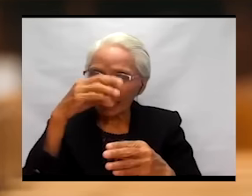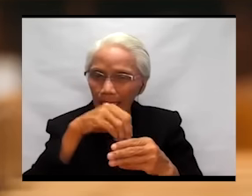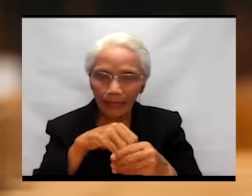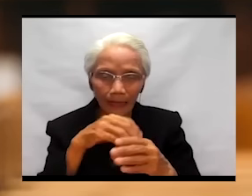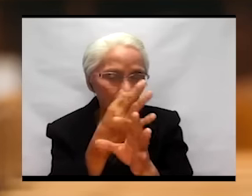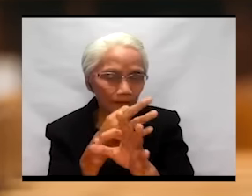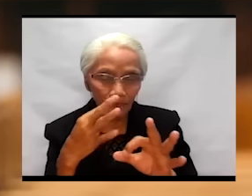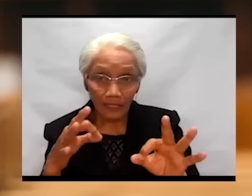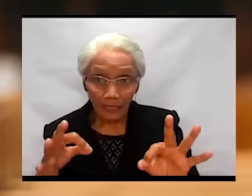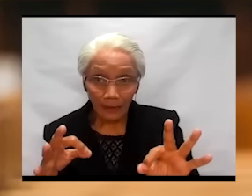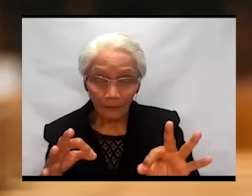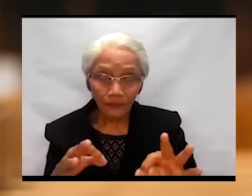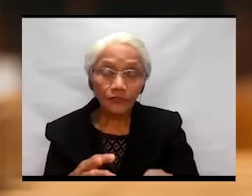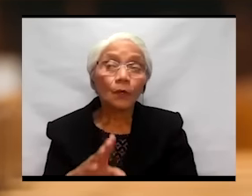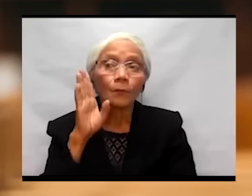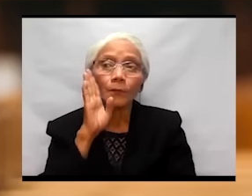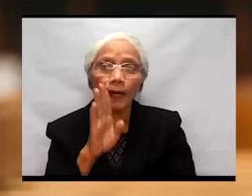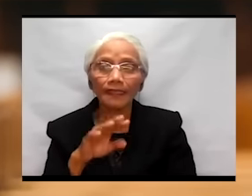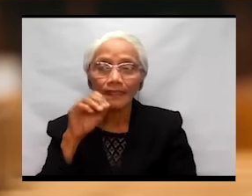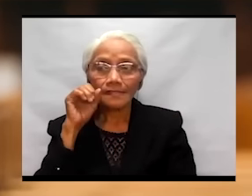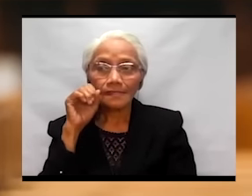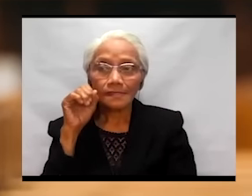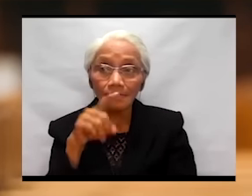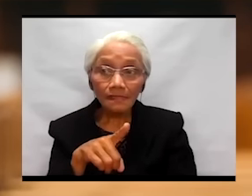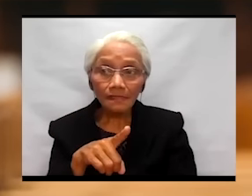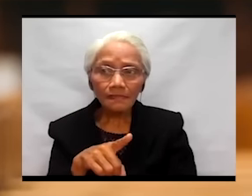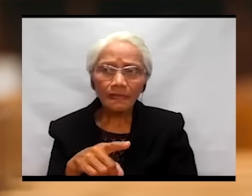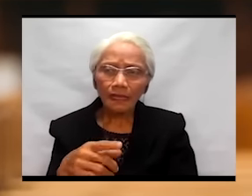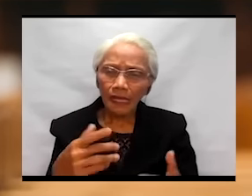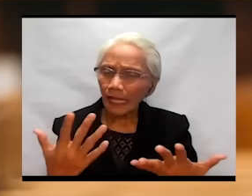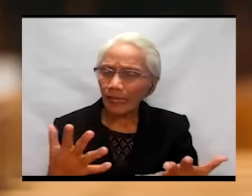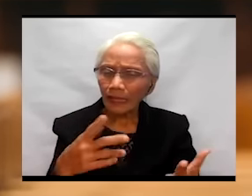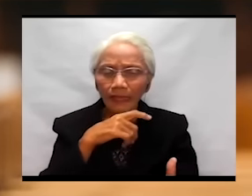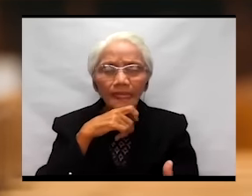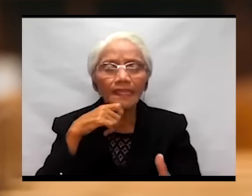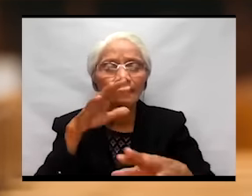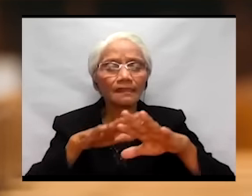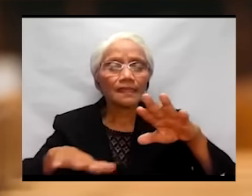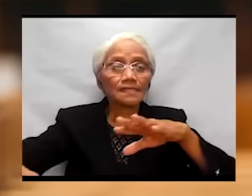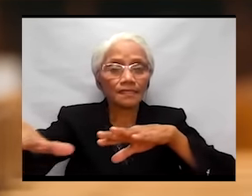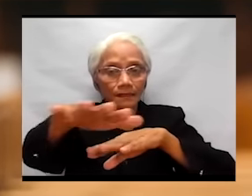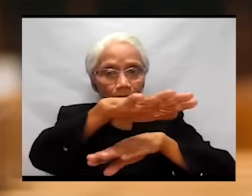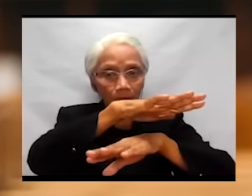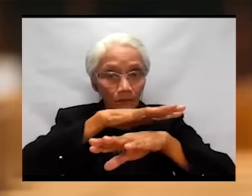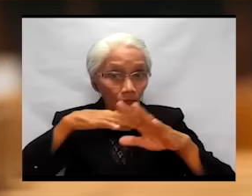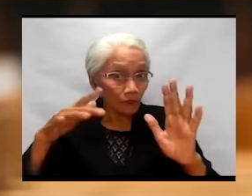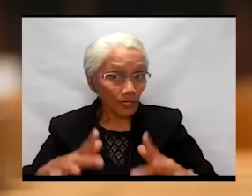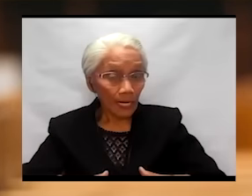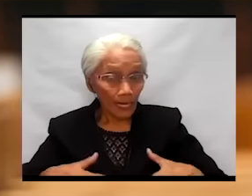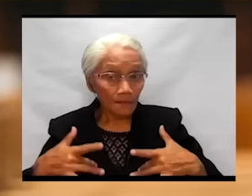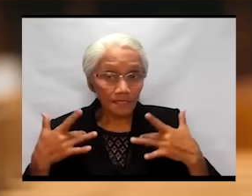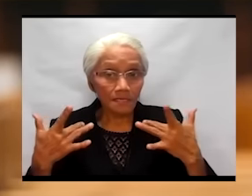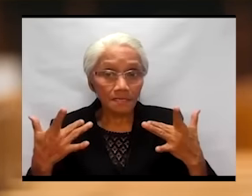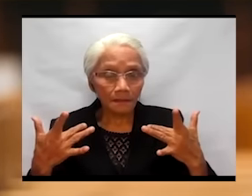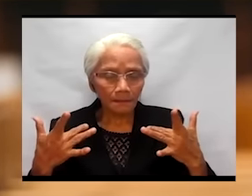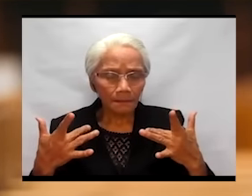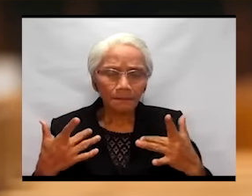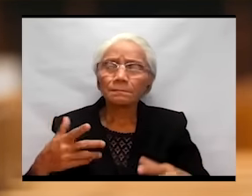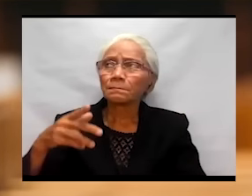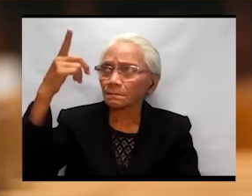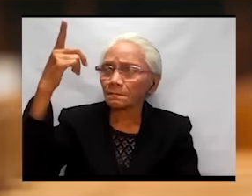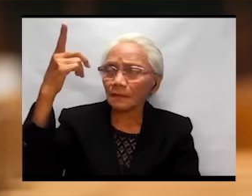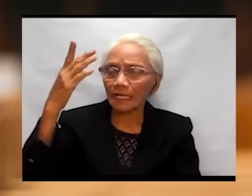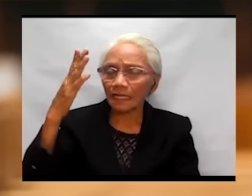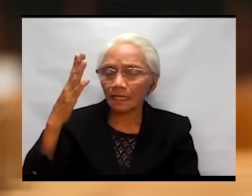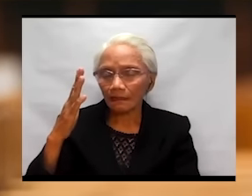in the deserts of our lives God forms our hearts